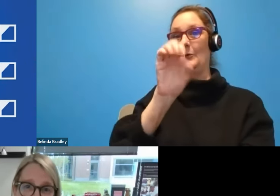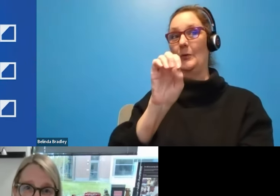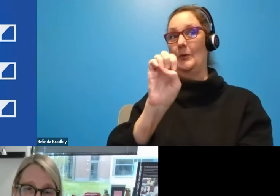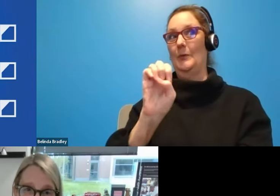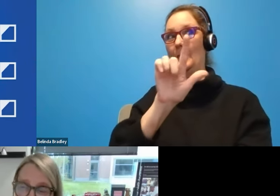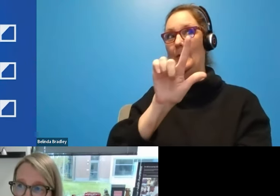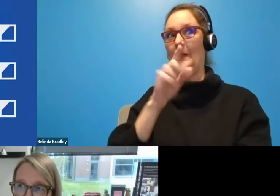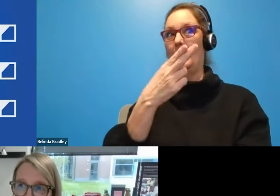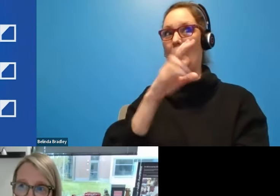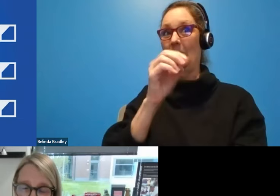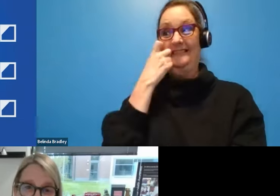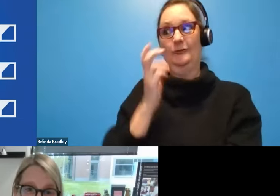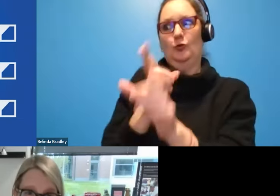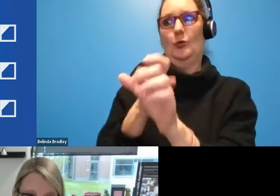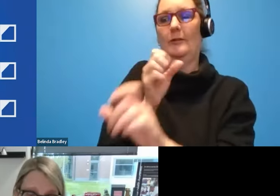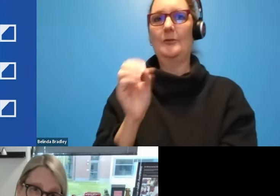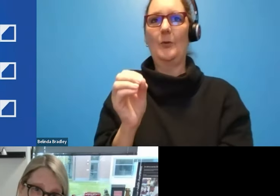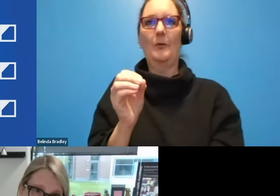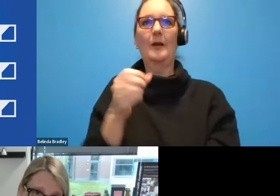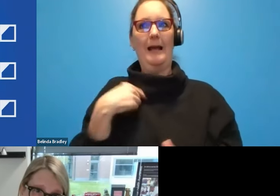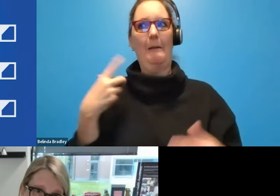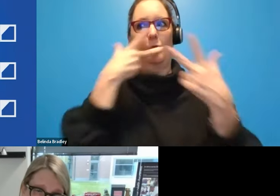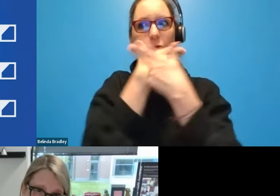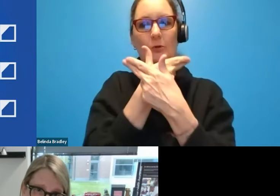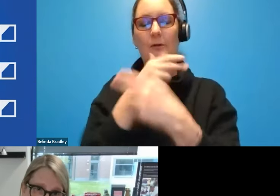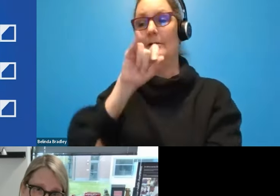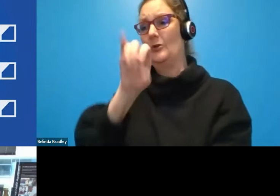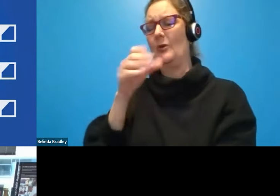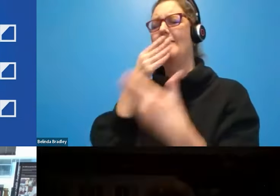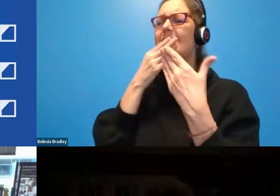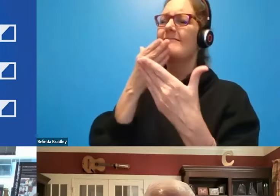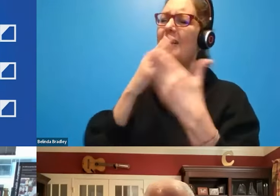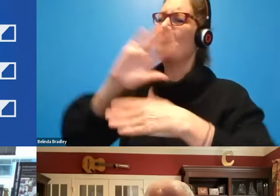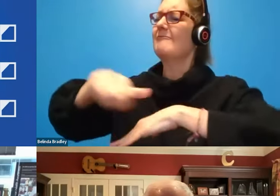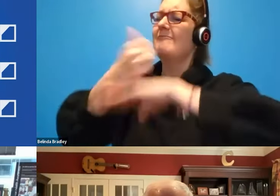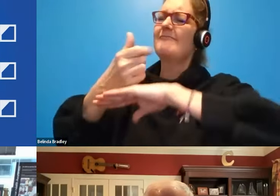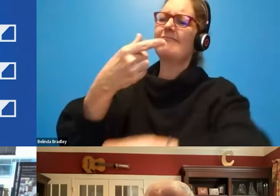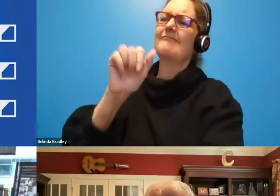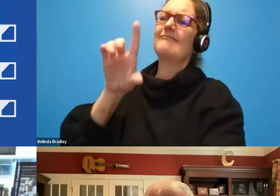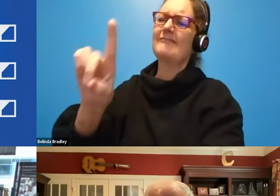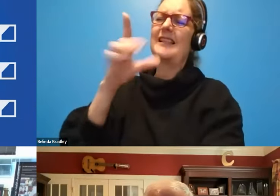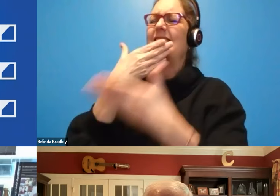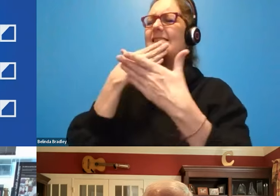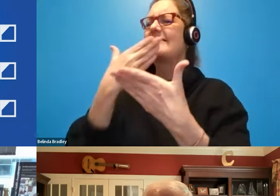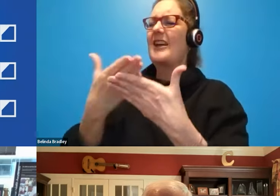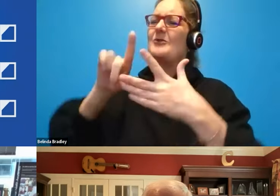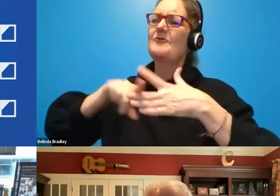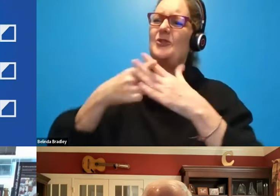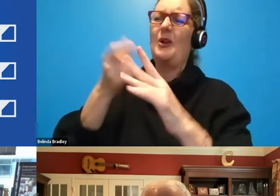think Joe, let me just leave it by saying a huge thank you to you for starting GAD and starting this movement.